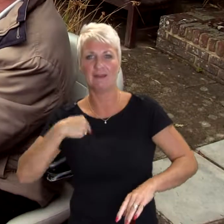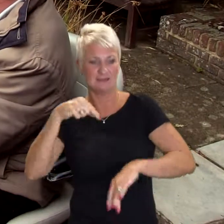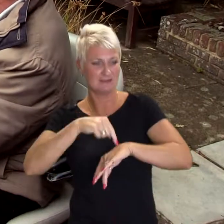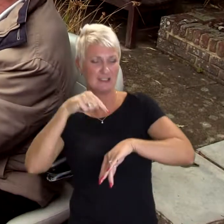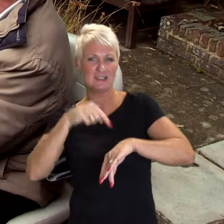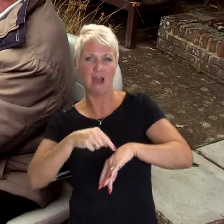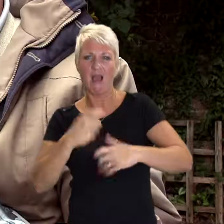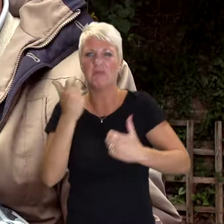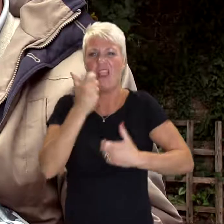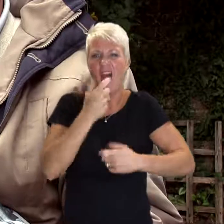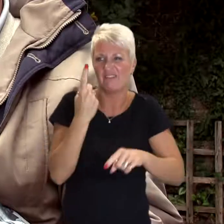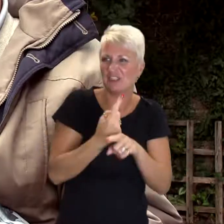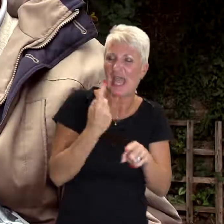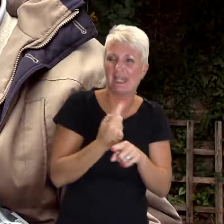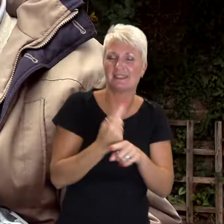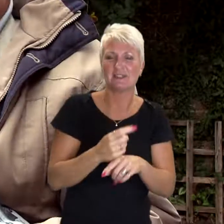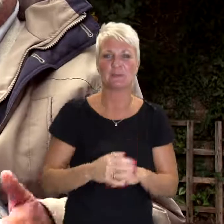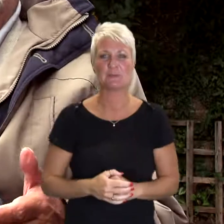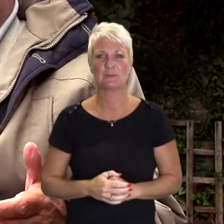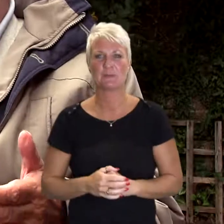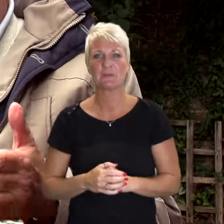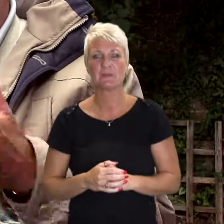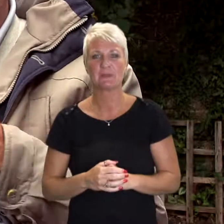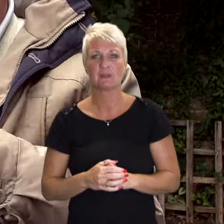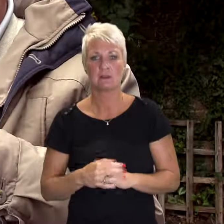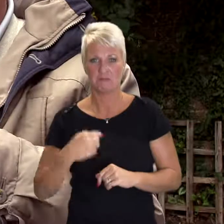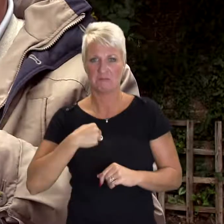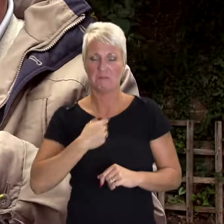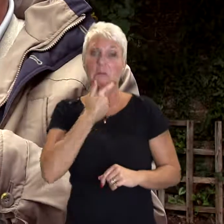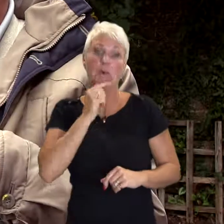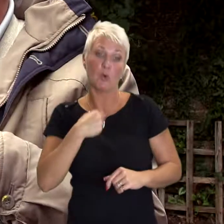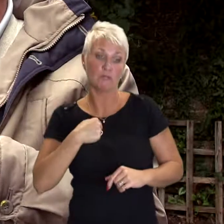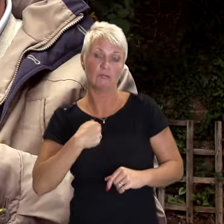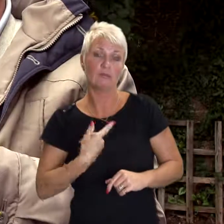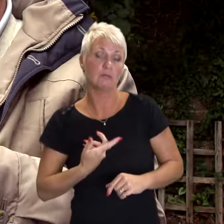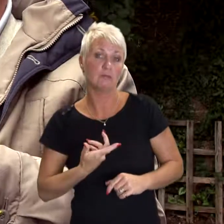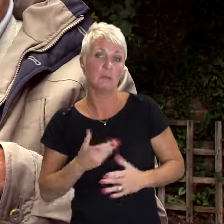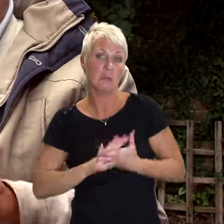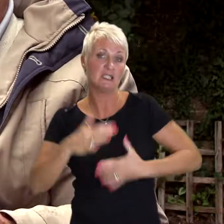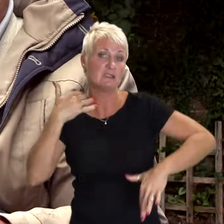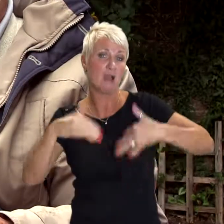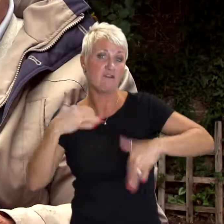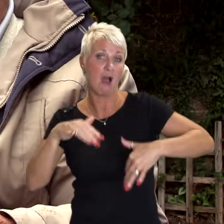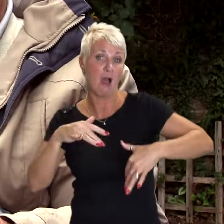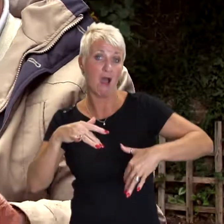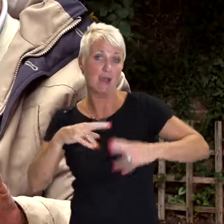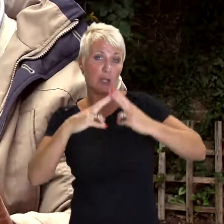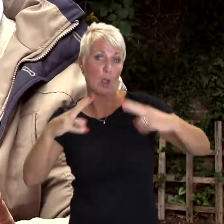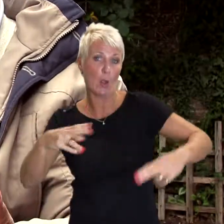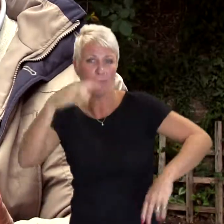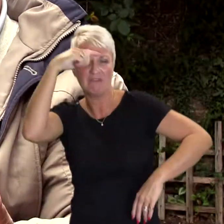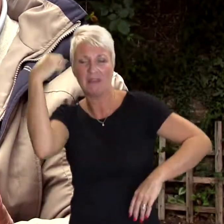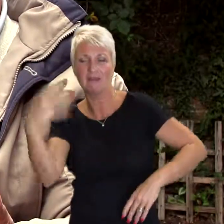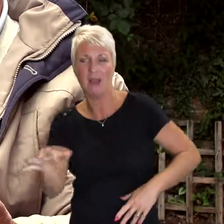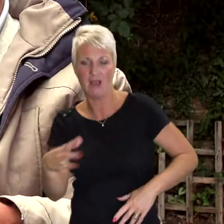club having a laugh and a chat. Which, for people like me who would suffer from cabin fever if we